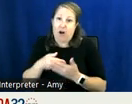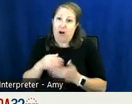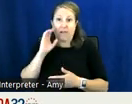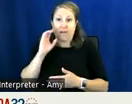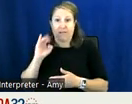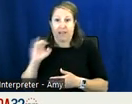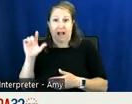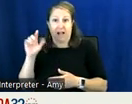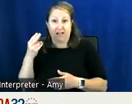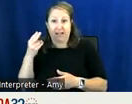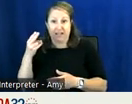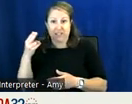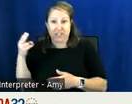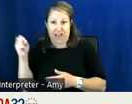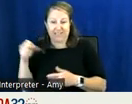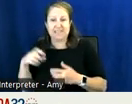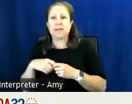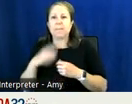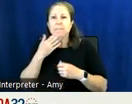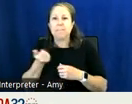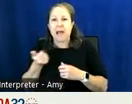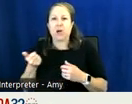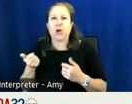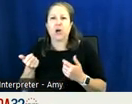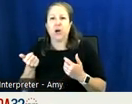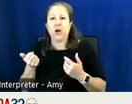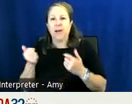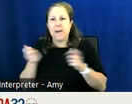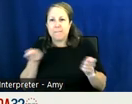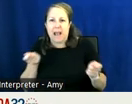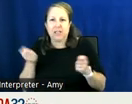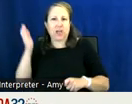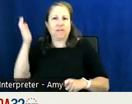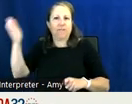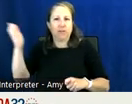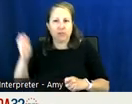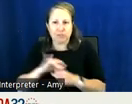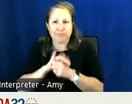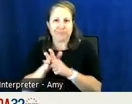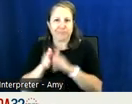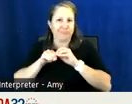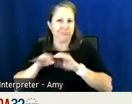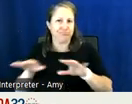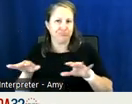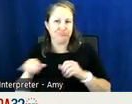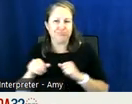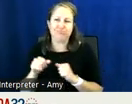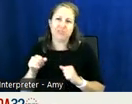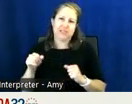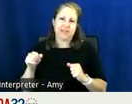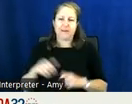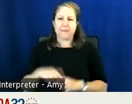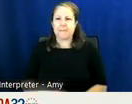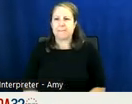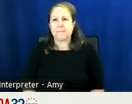um better managing um any sort of future pandemics or concerns that might present issues to the long-term